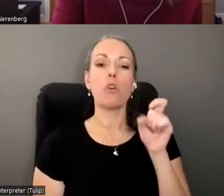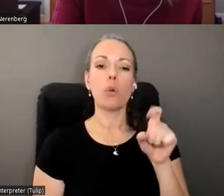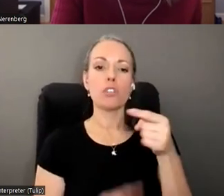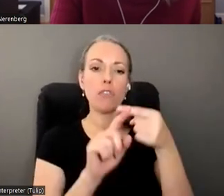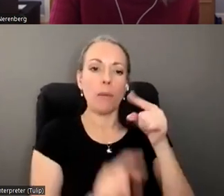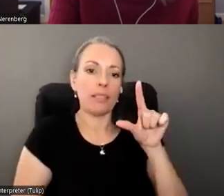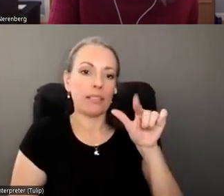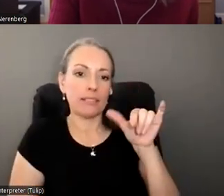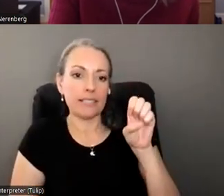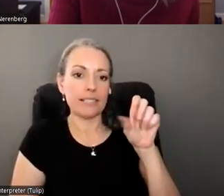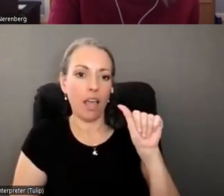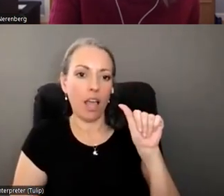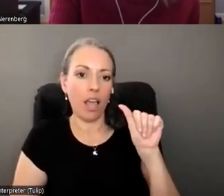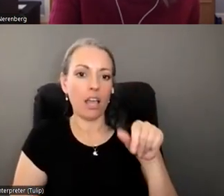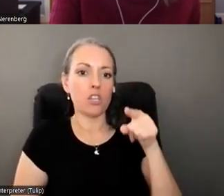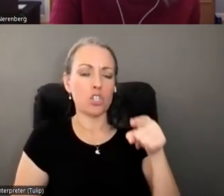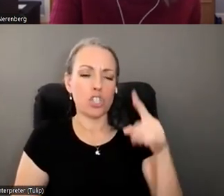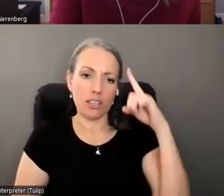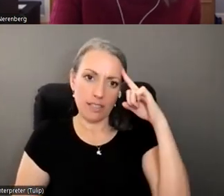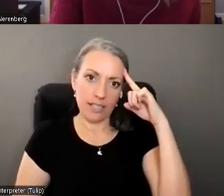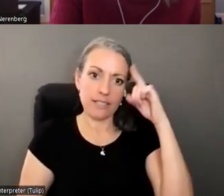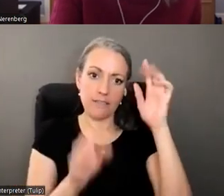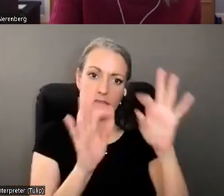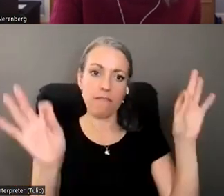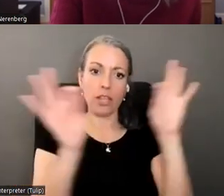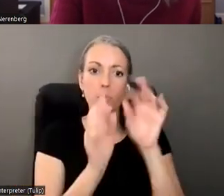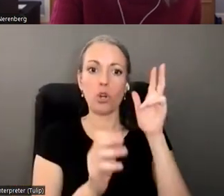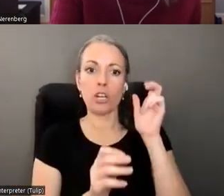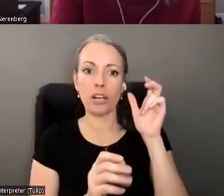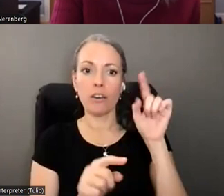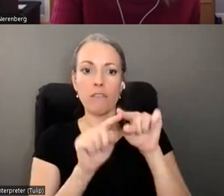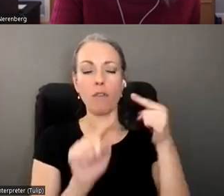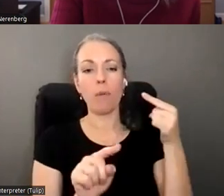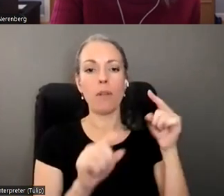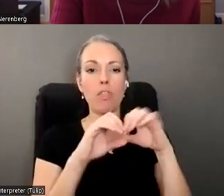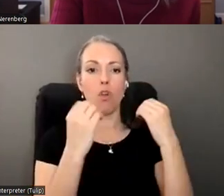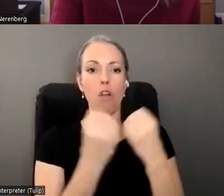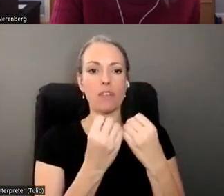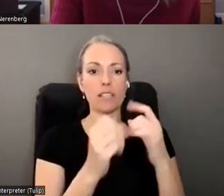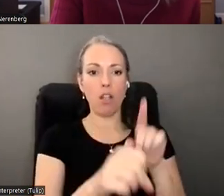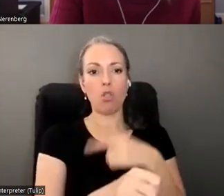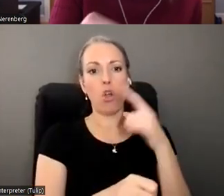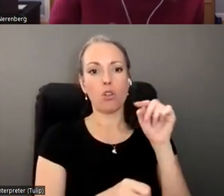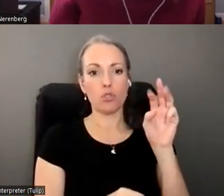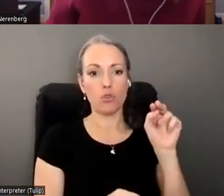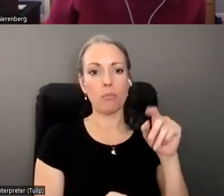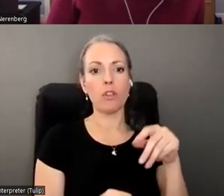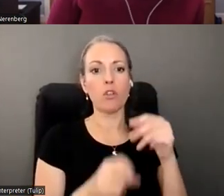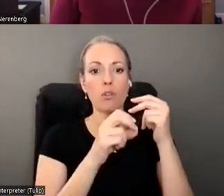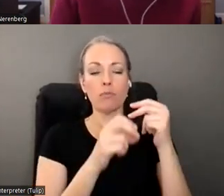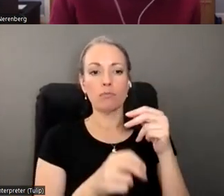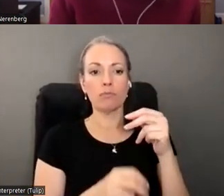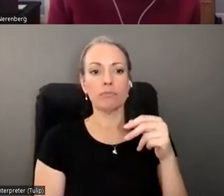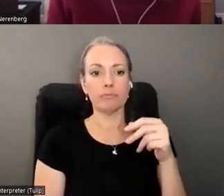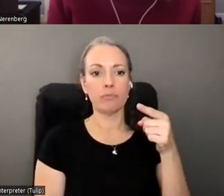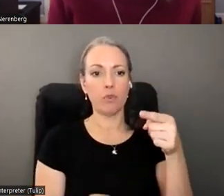and she believes that it would be valuable to hear from the Office of the Long-Term Care Patient Representative, um, as this is a newly created